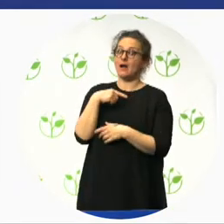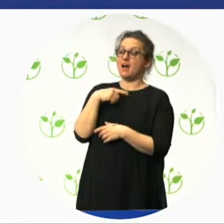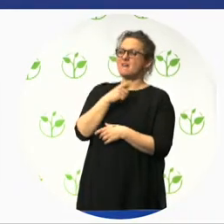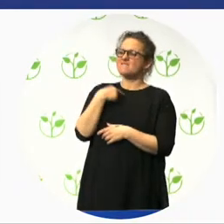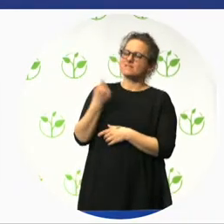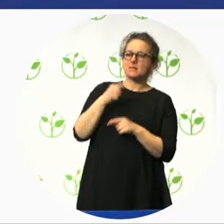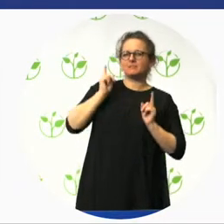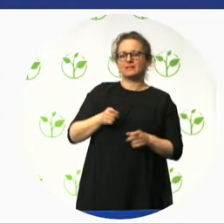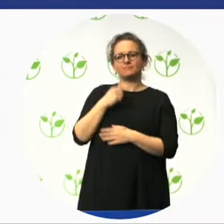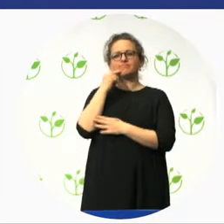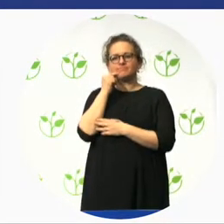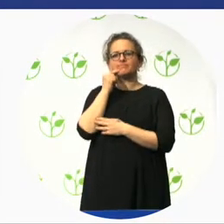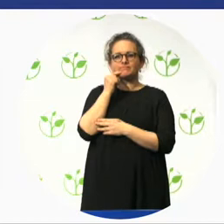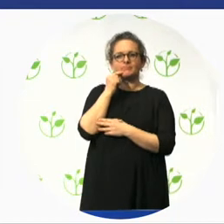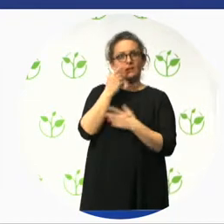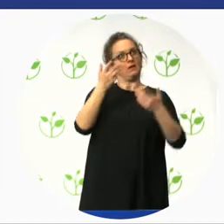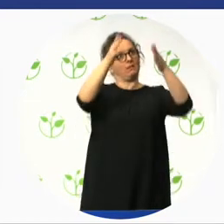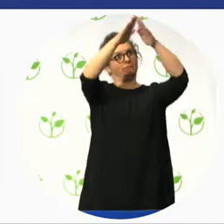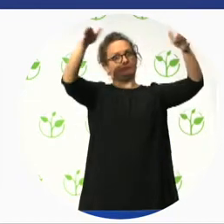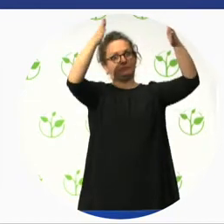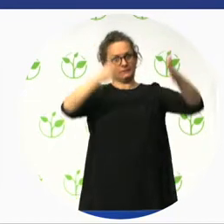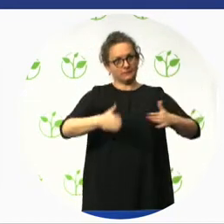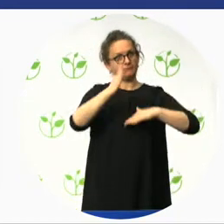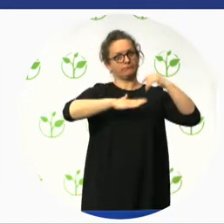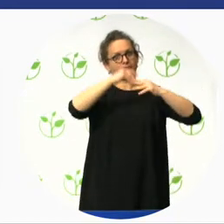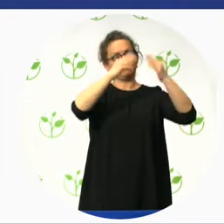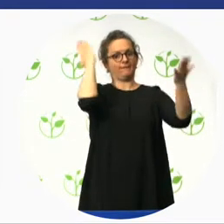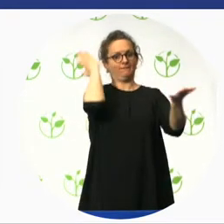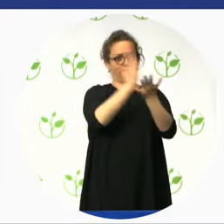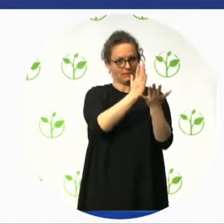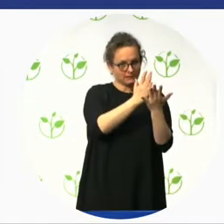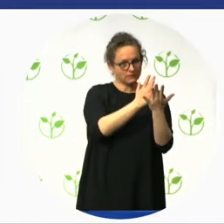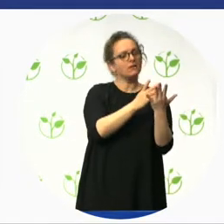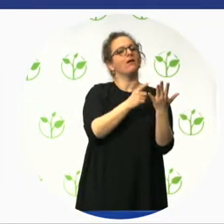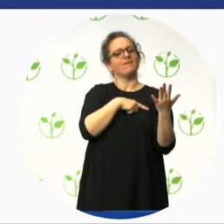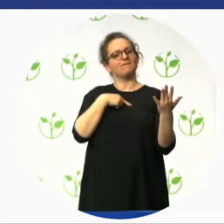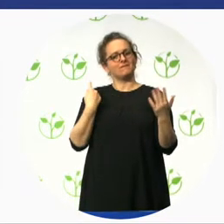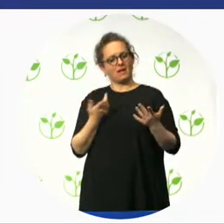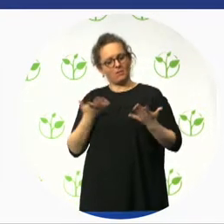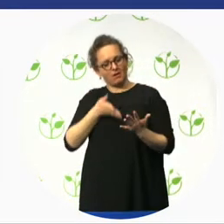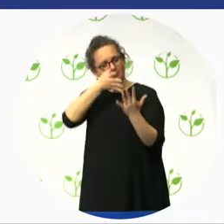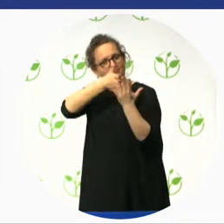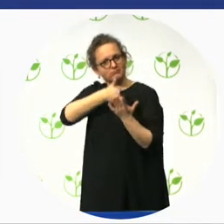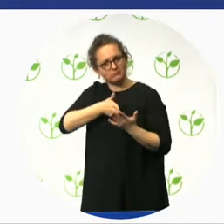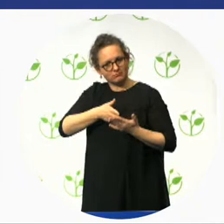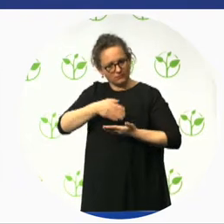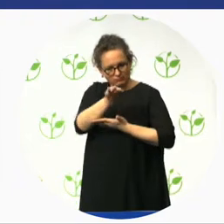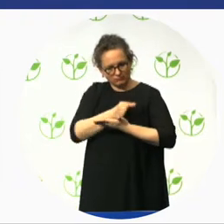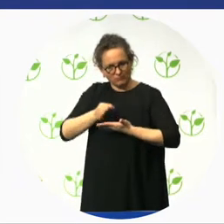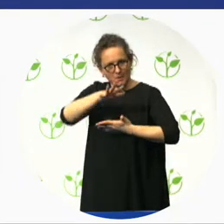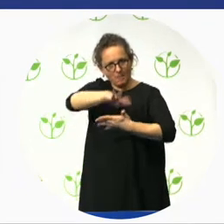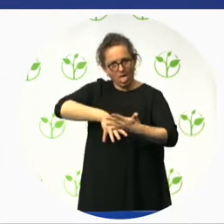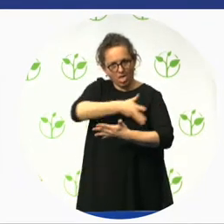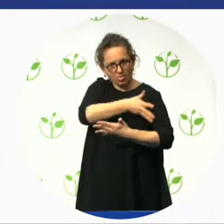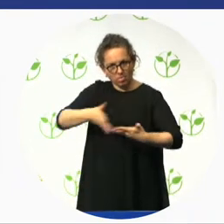the construction drawings and awarding provisional certification. And the certification program, one of the outcomes is